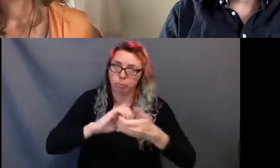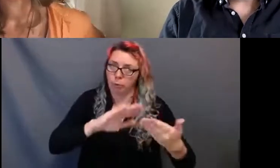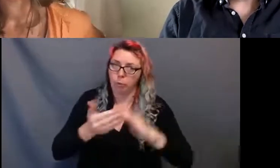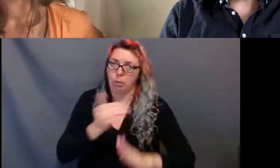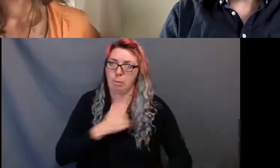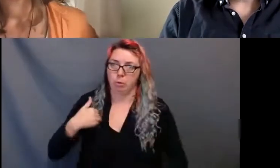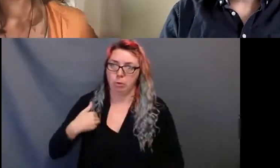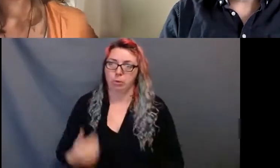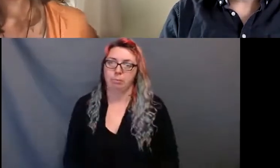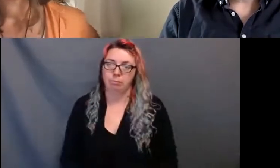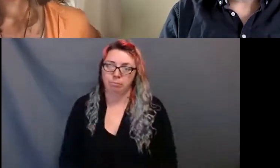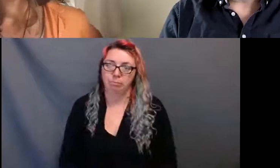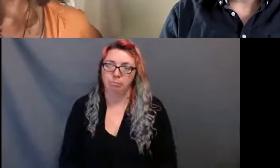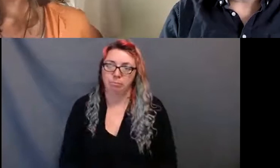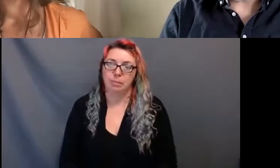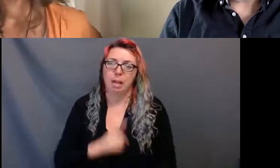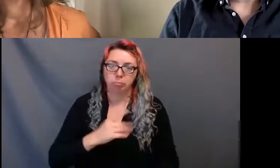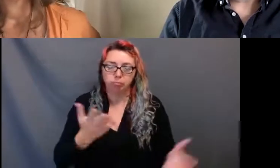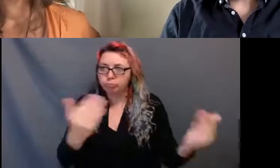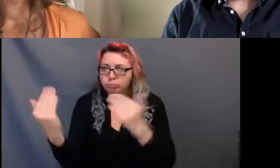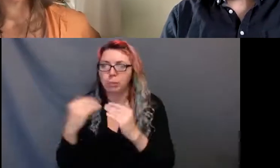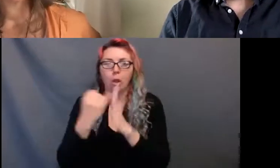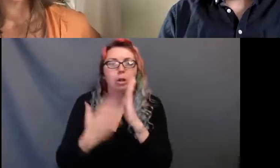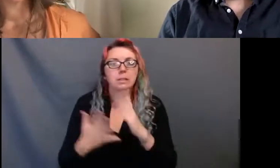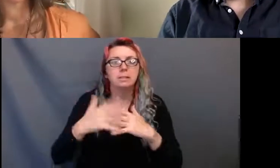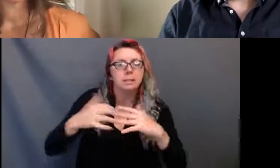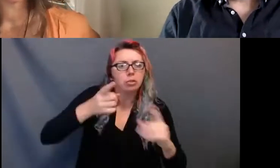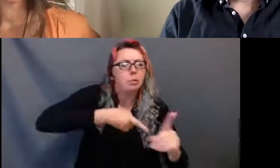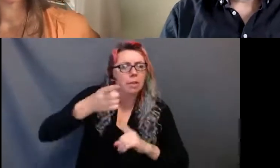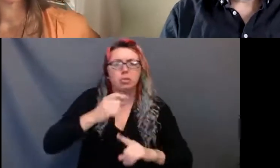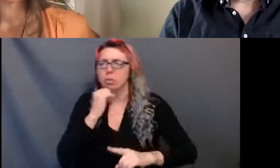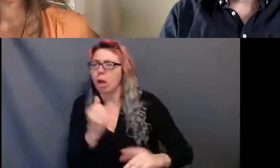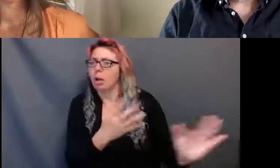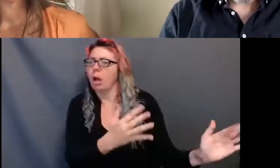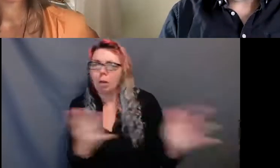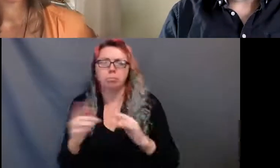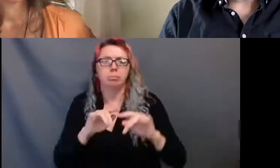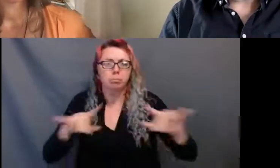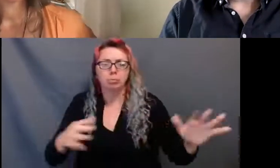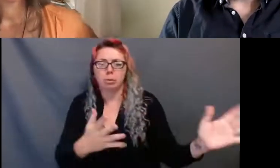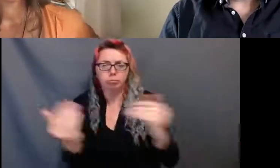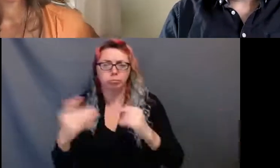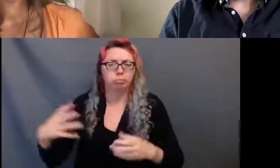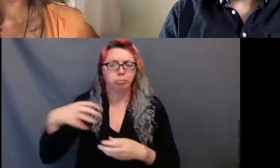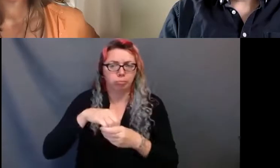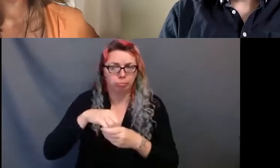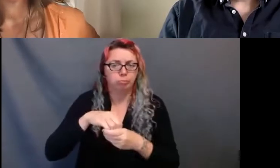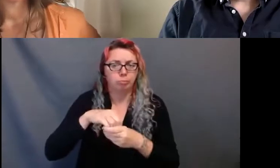Inklikapmukh singing their greatest and oldest hits. The stories themselves are thousands of years old.